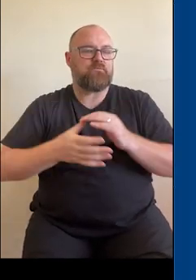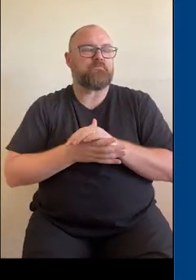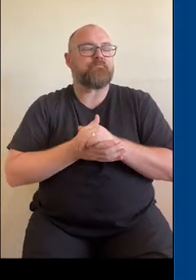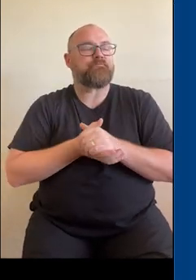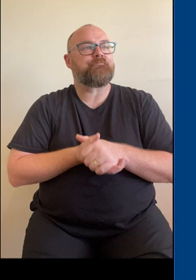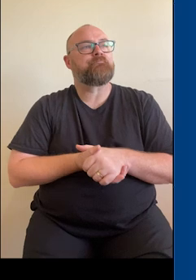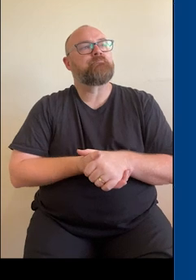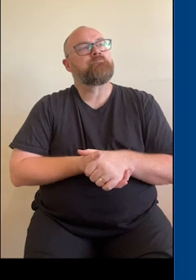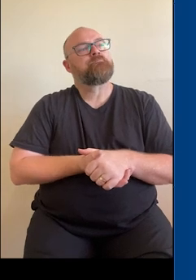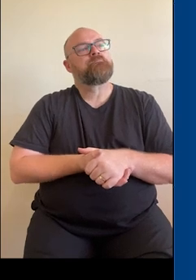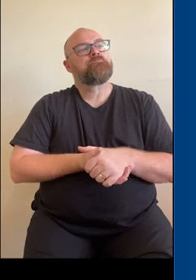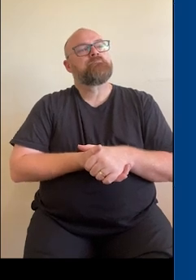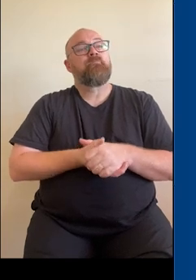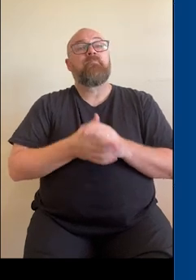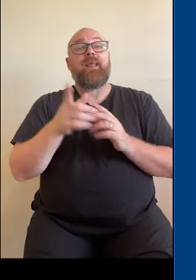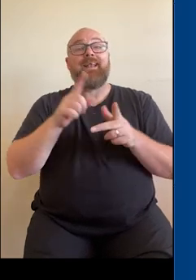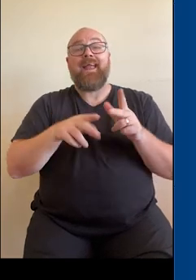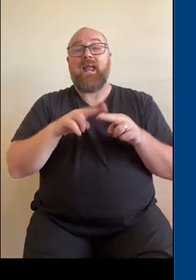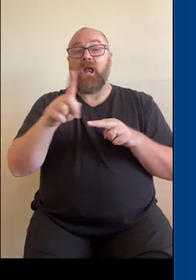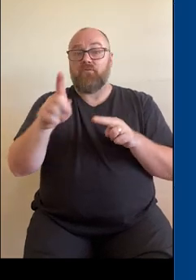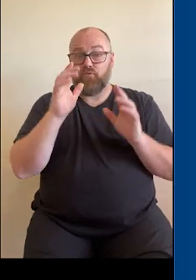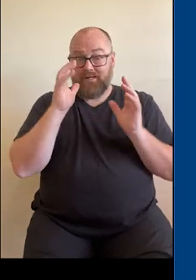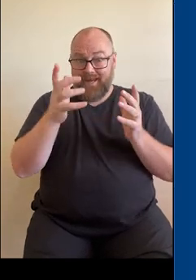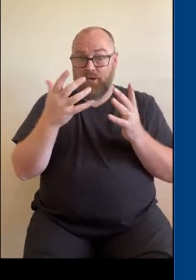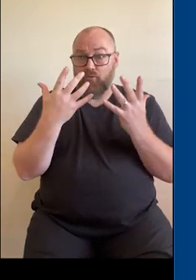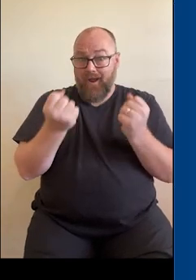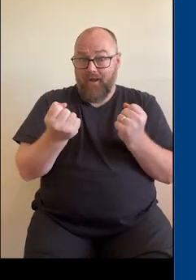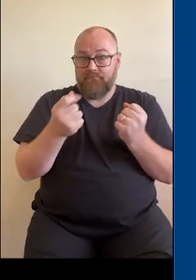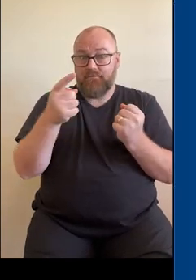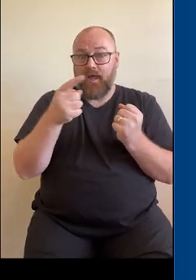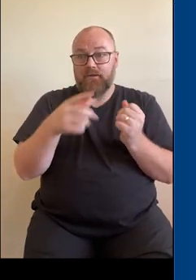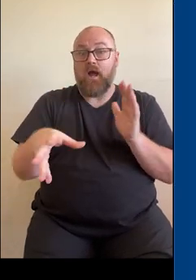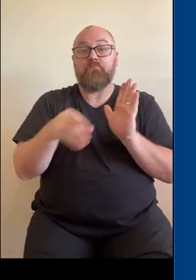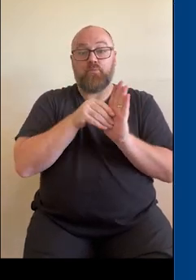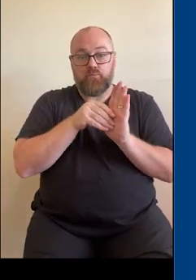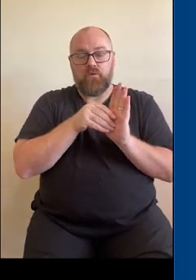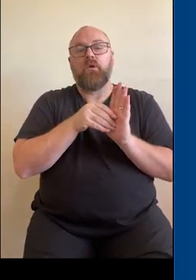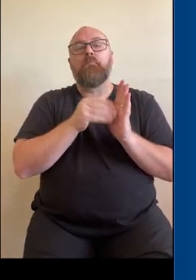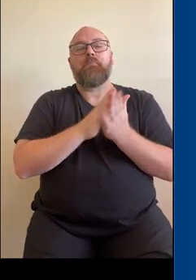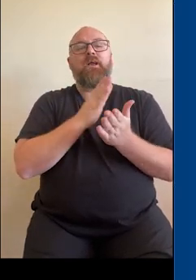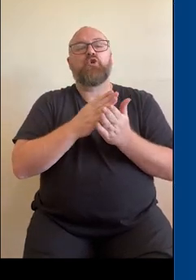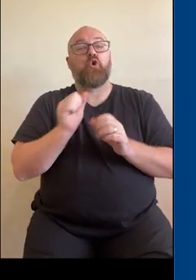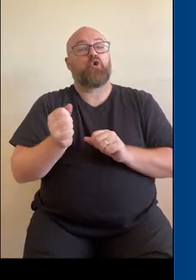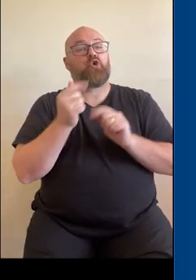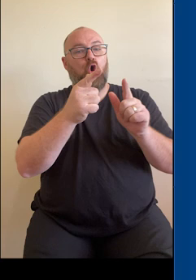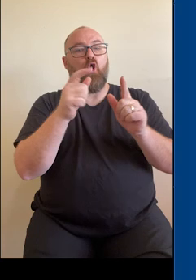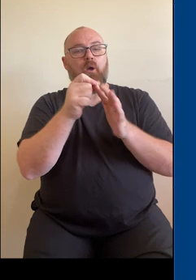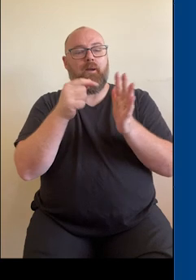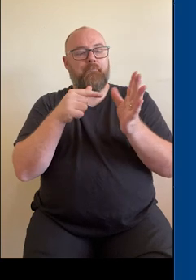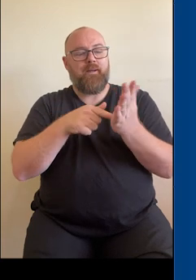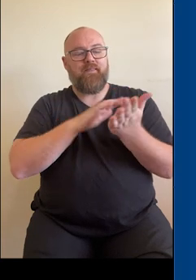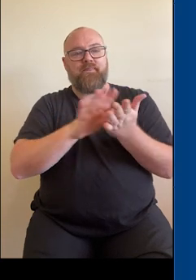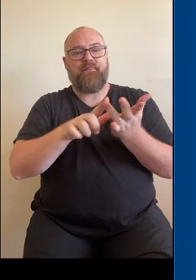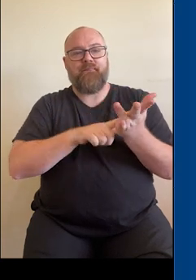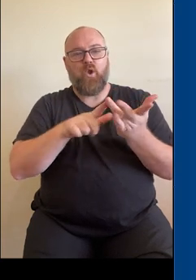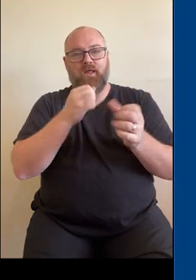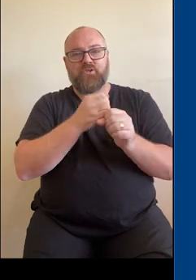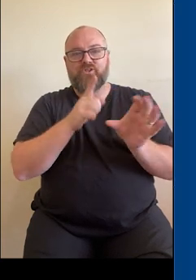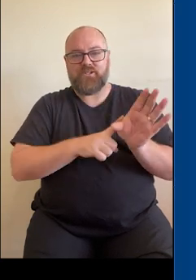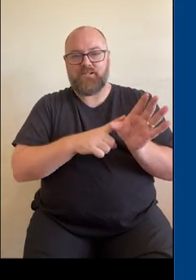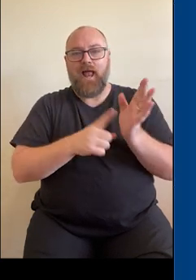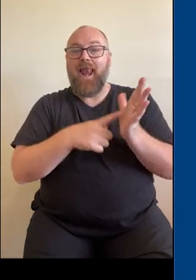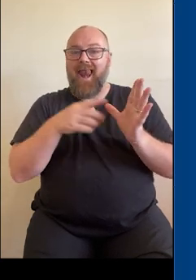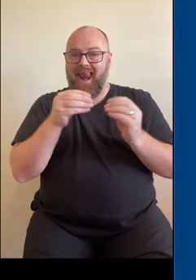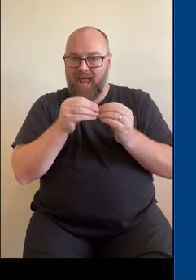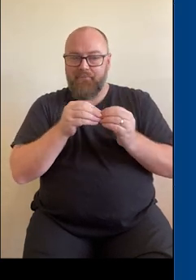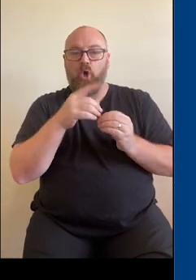that in mind. And if you are keen to have those reports uploaded, make sure you go to a lab that is connected. And we are working with lots of the different lab